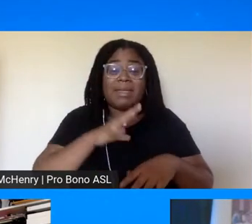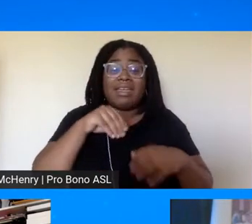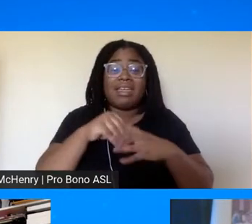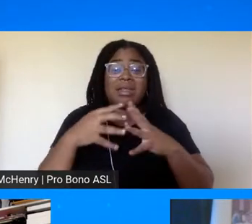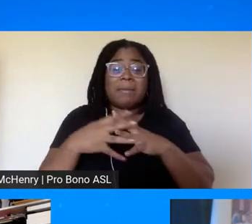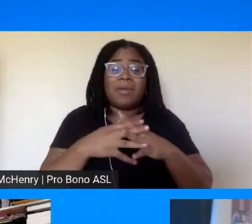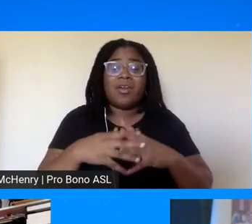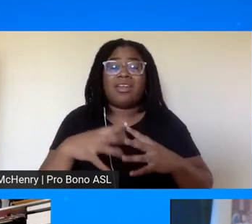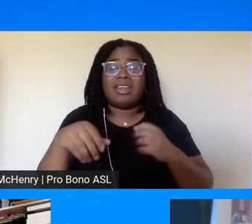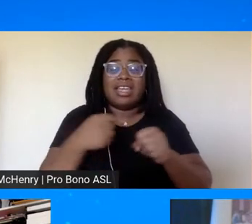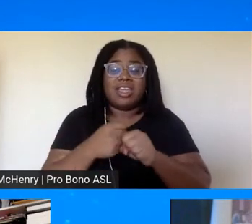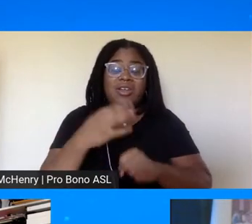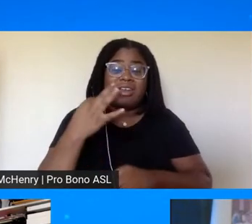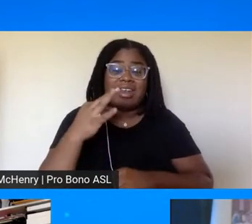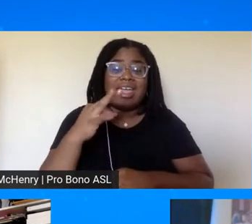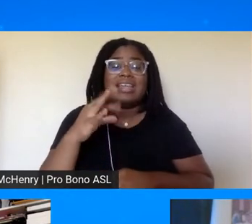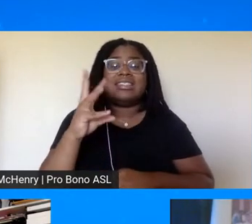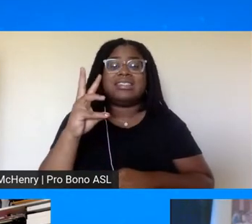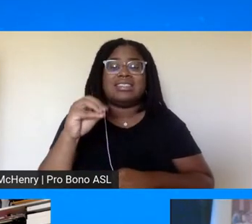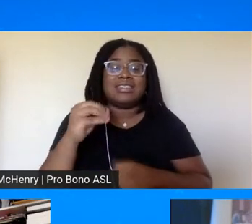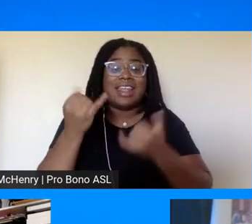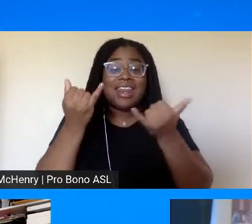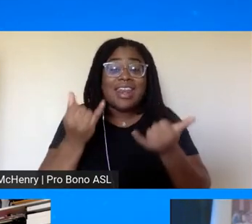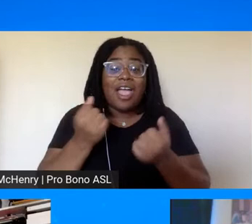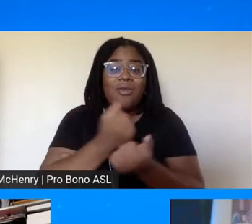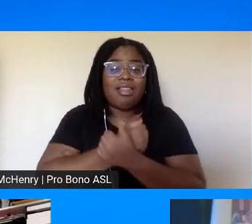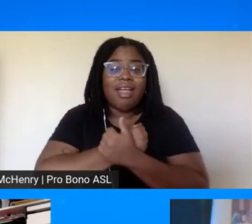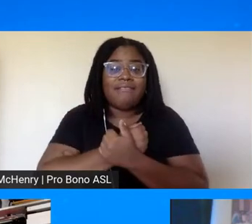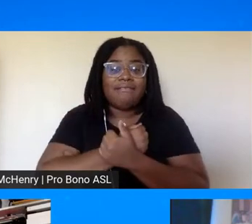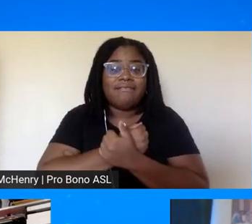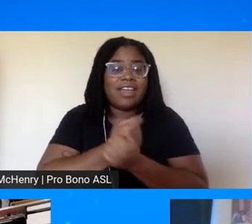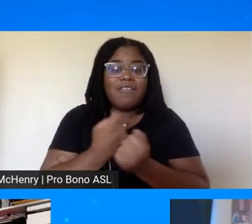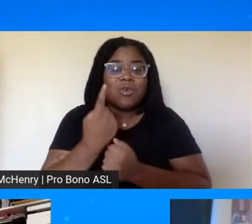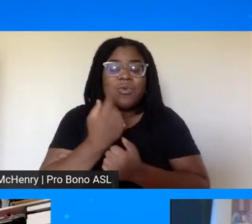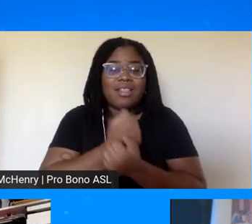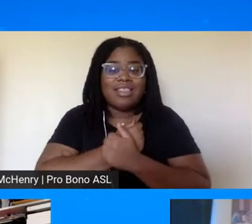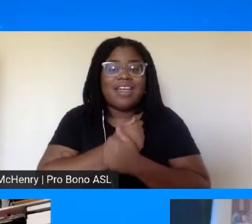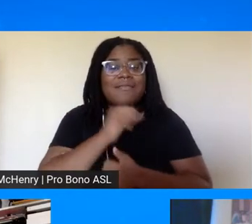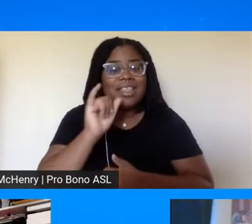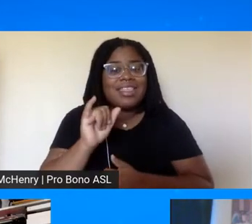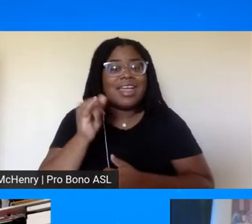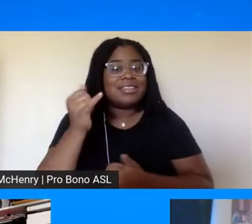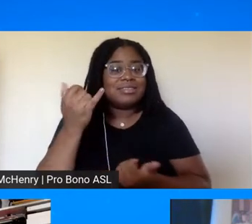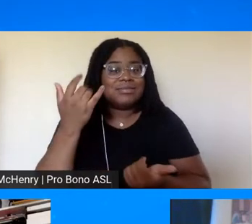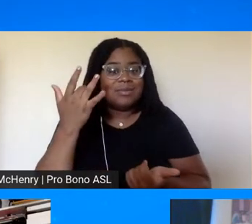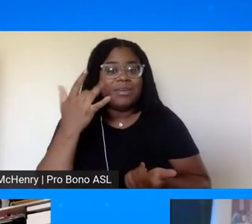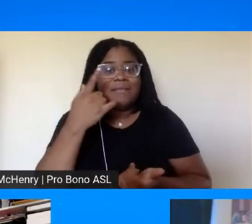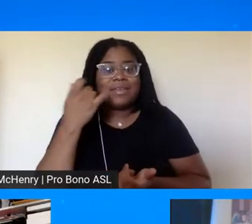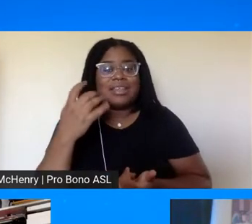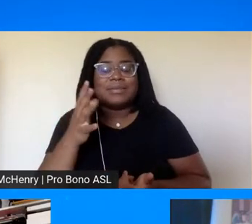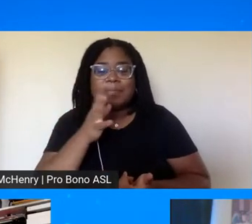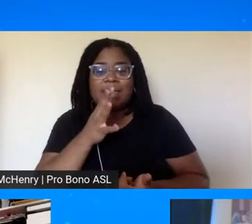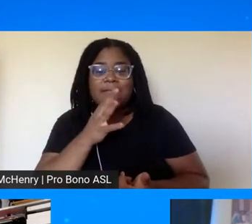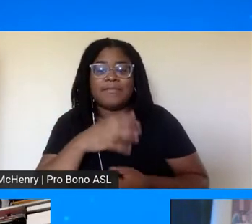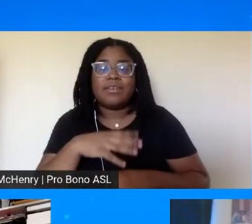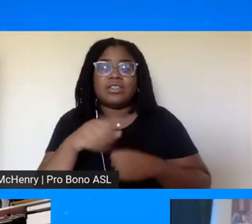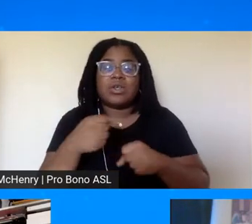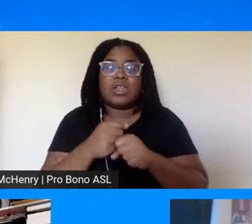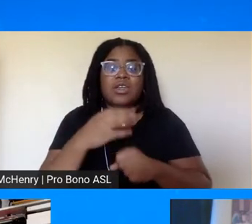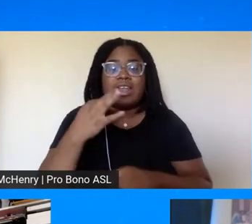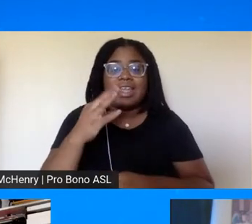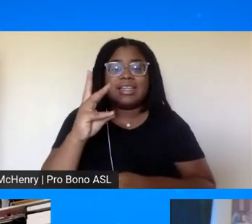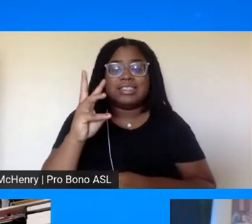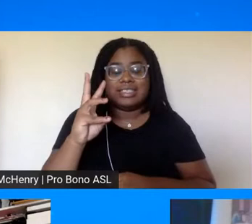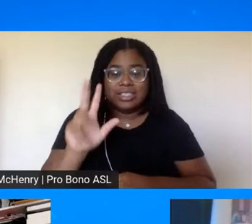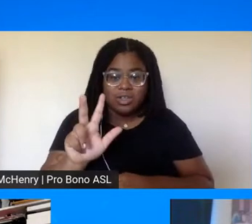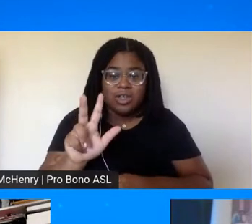but now he's one of the most loved men in the world and that's because of coretta scott king in 1963 when they were in washington dc and he